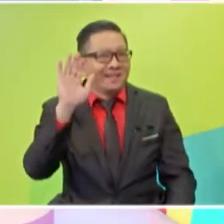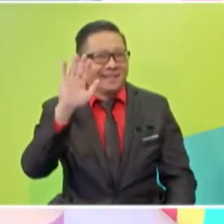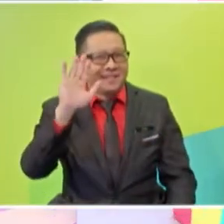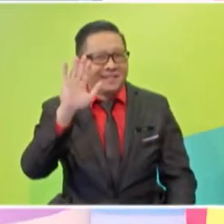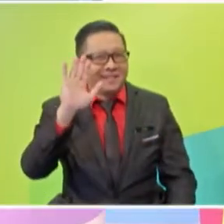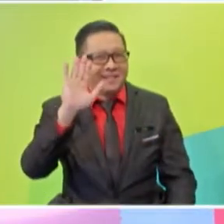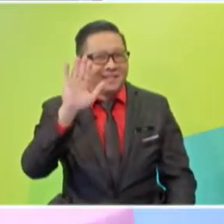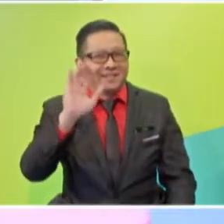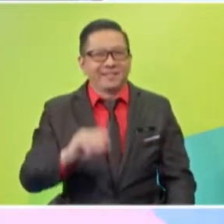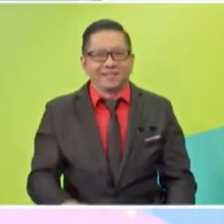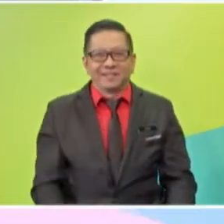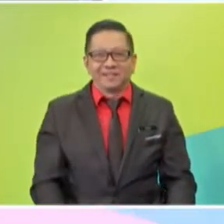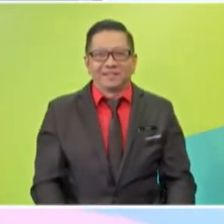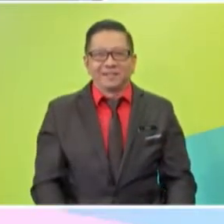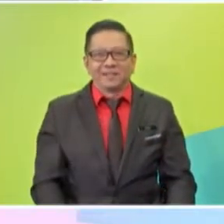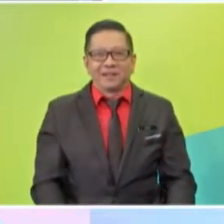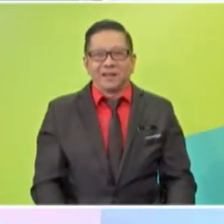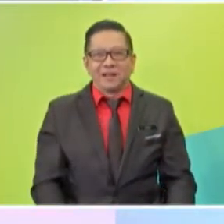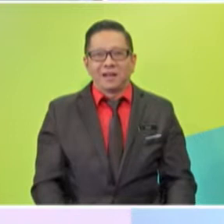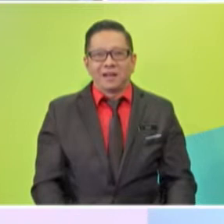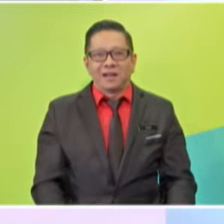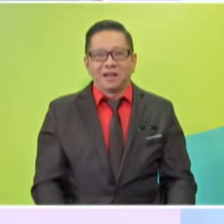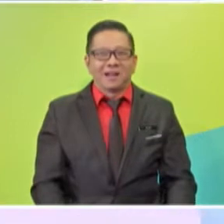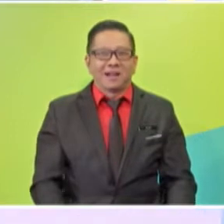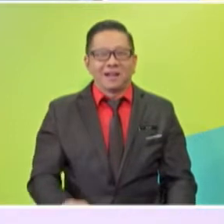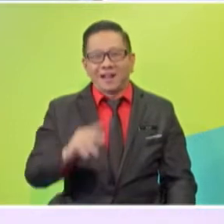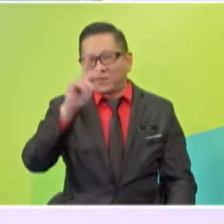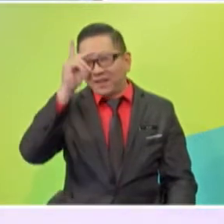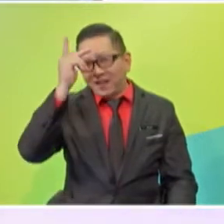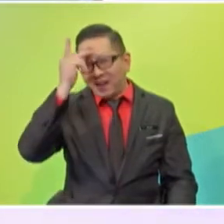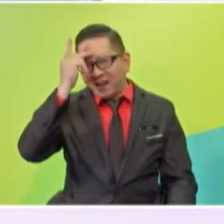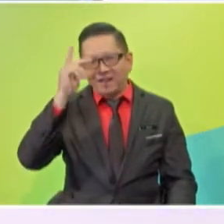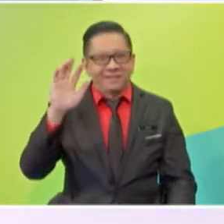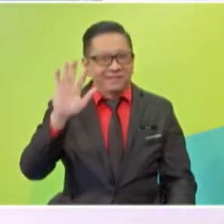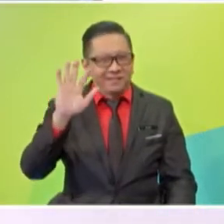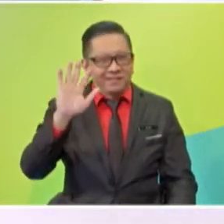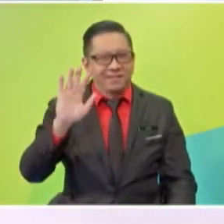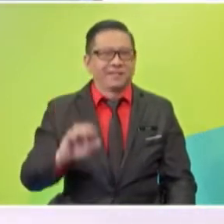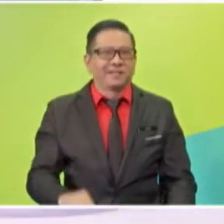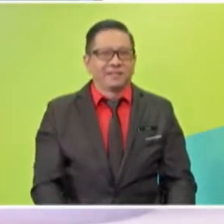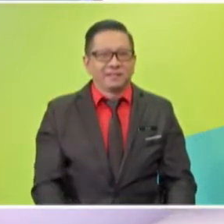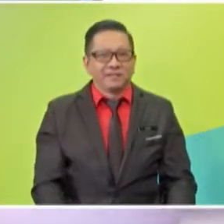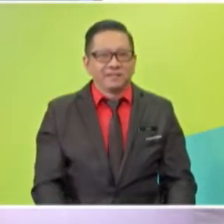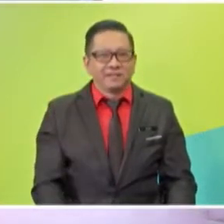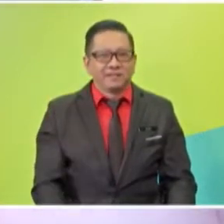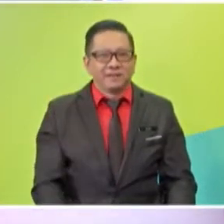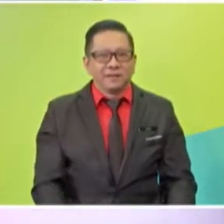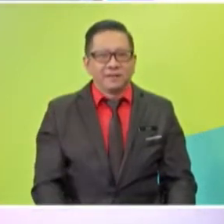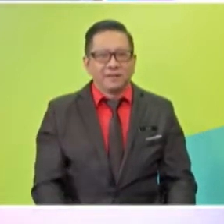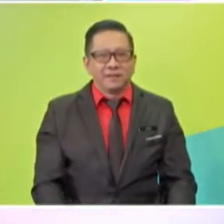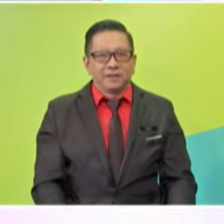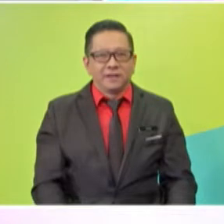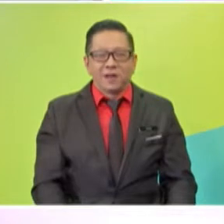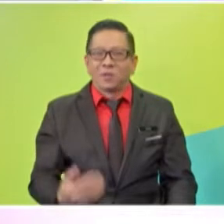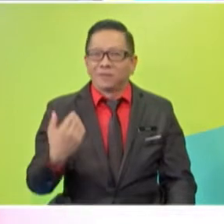Okay, and we have Kahwina. Kahwina, hi. Yes, Kahwina. Okay,